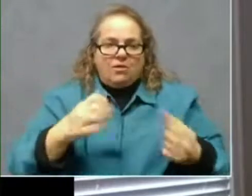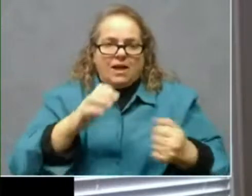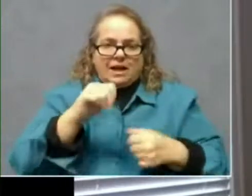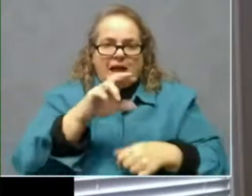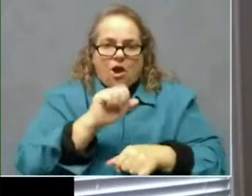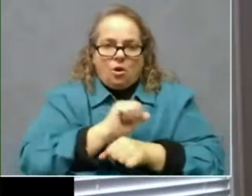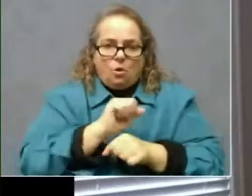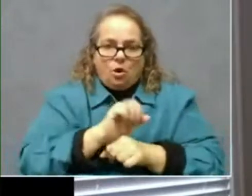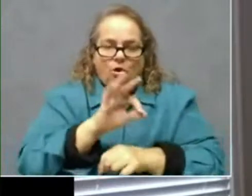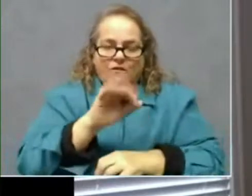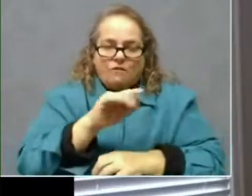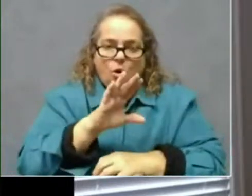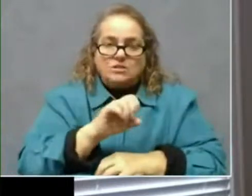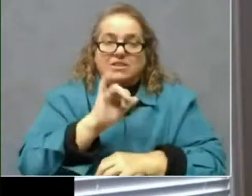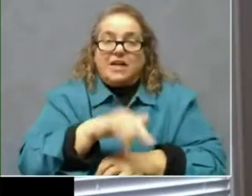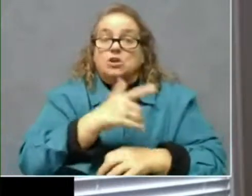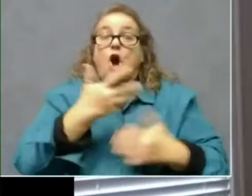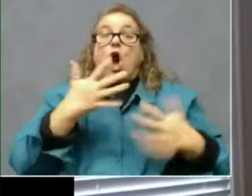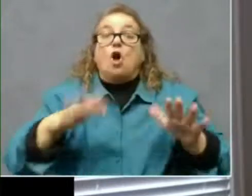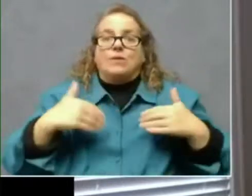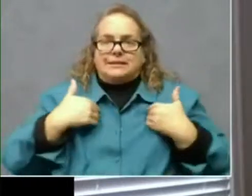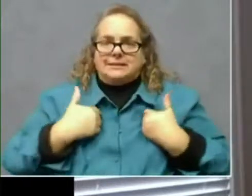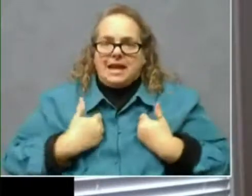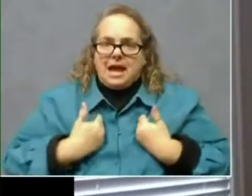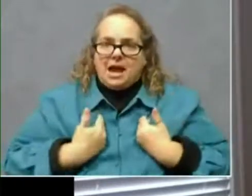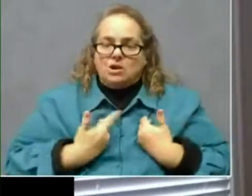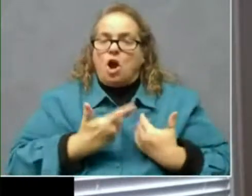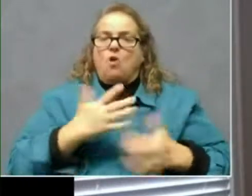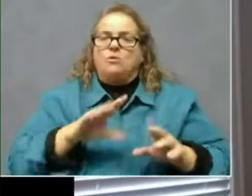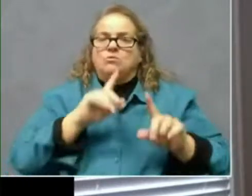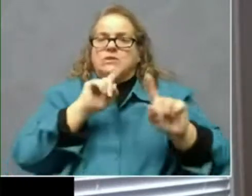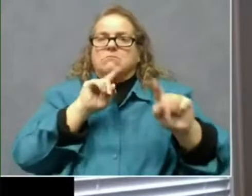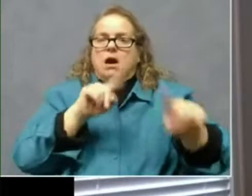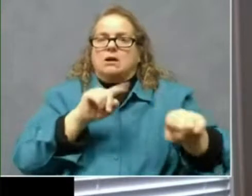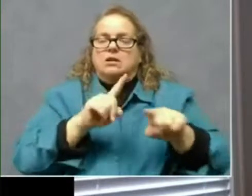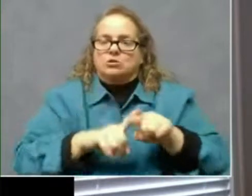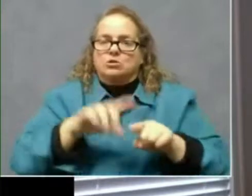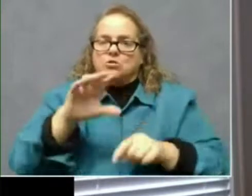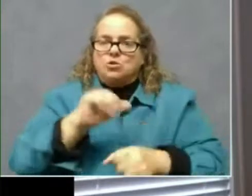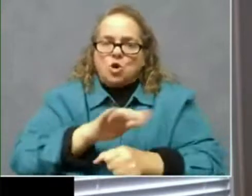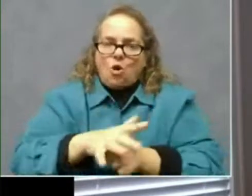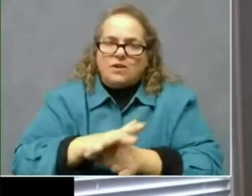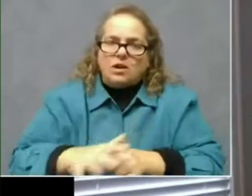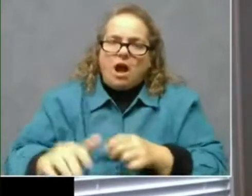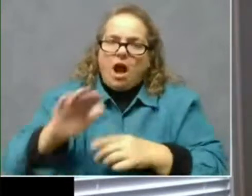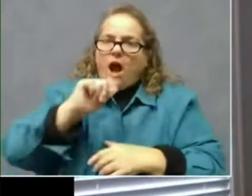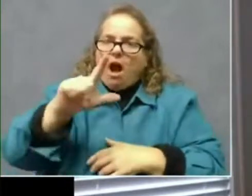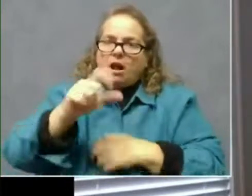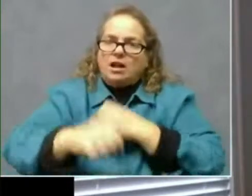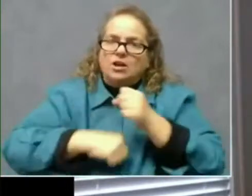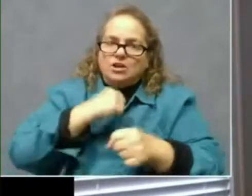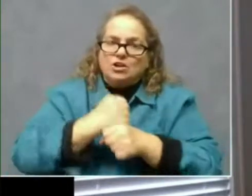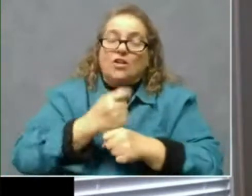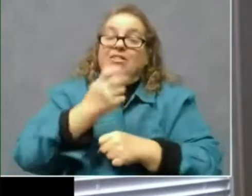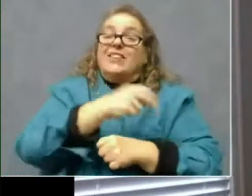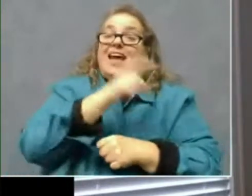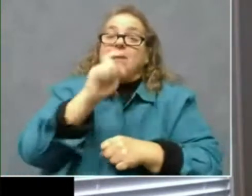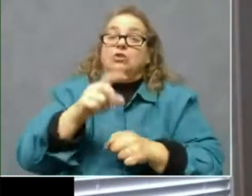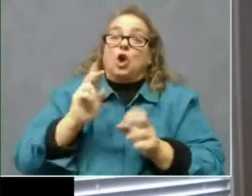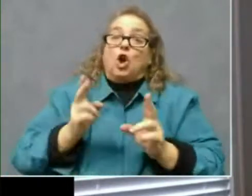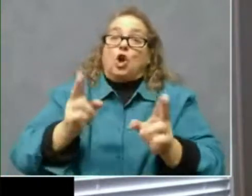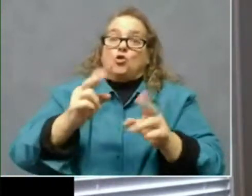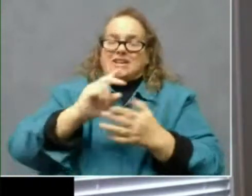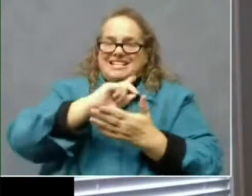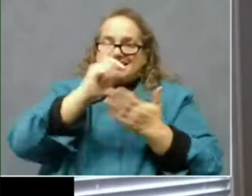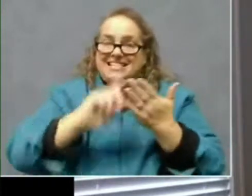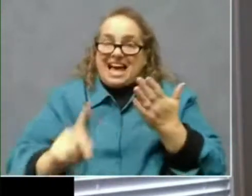taxed and really been responding to a crisis all year long. And they had to design systems to be able to deploy